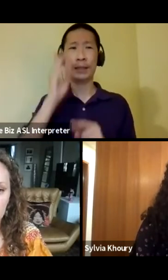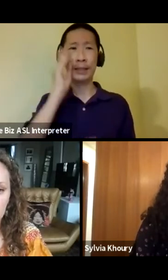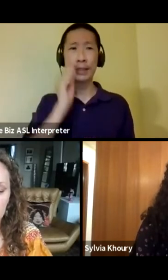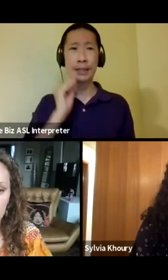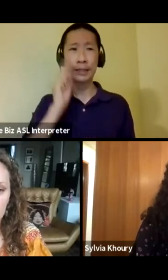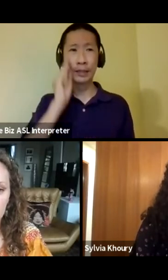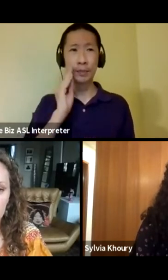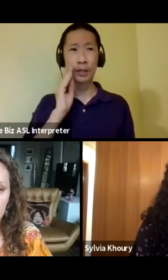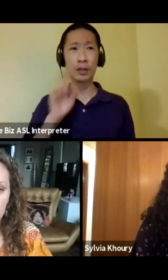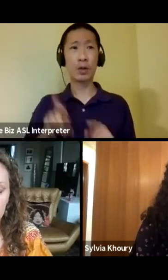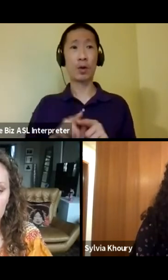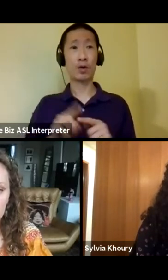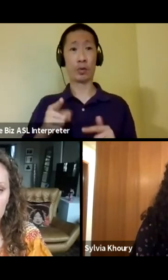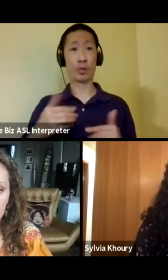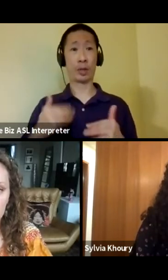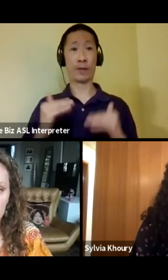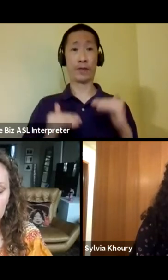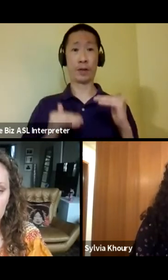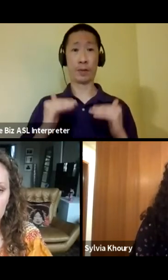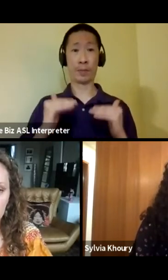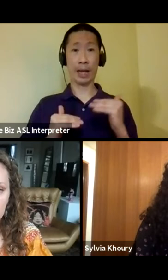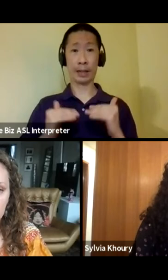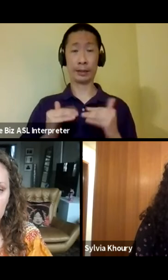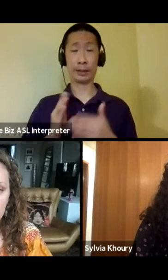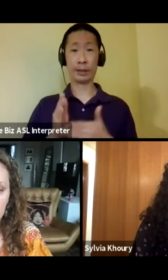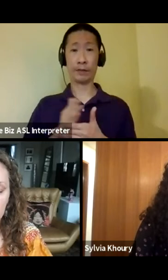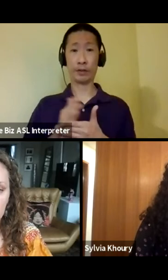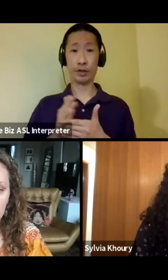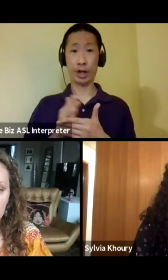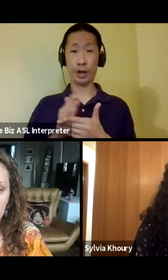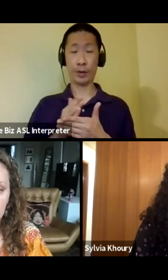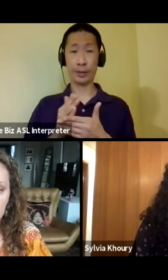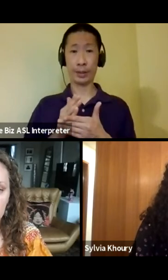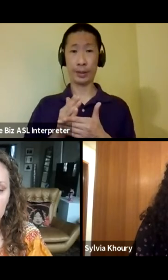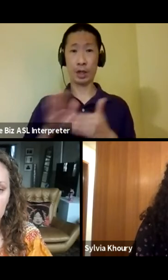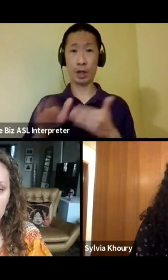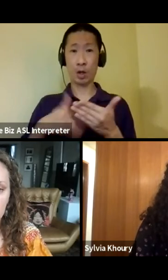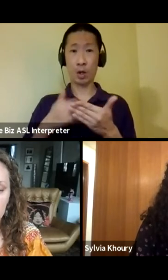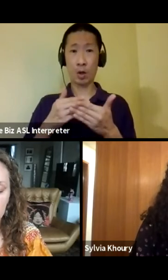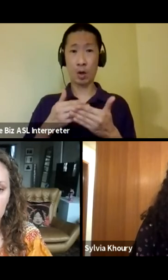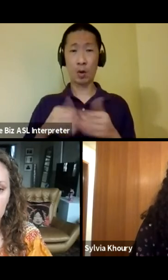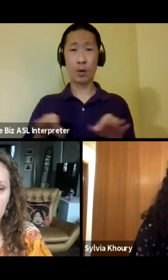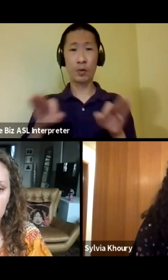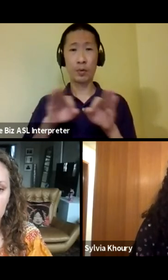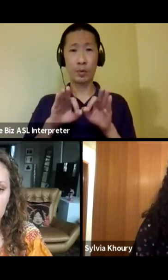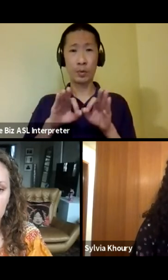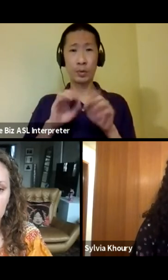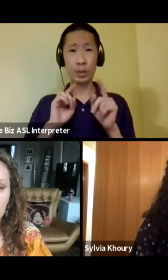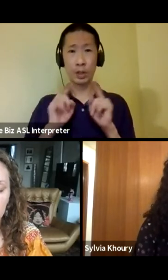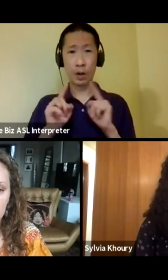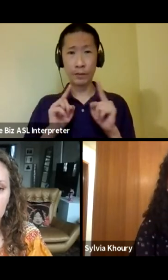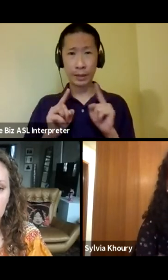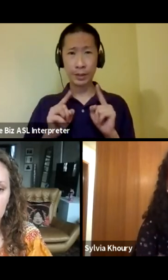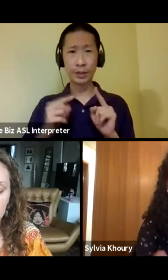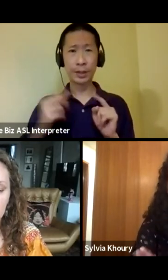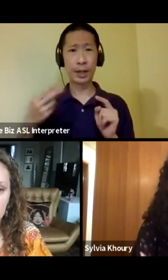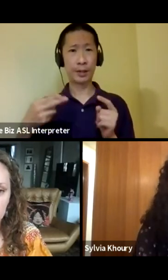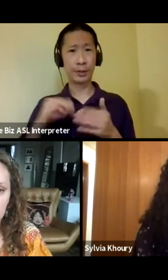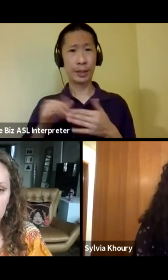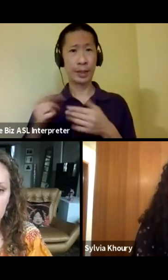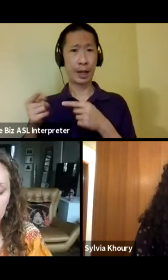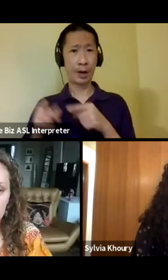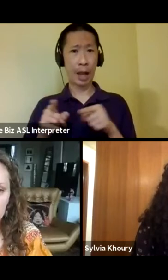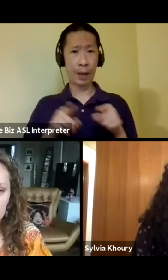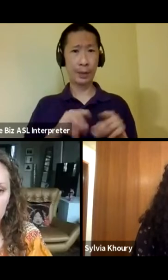that balance of, of sharing, you know, um, all the crucial conversations and histories that are happening in our,